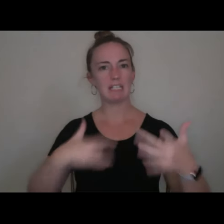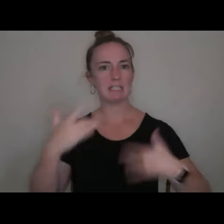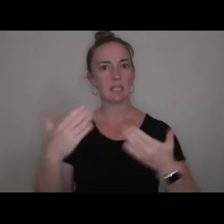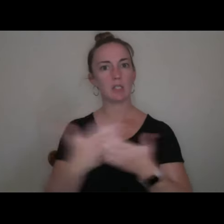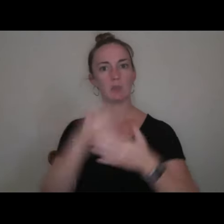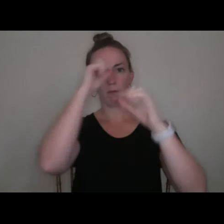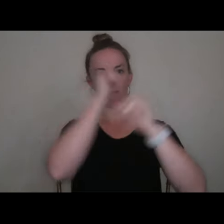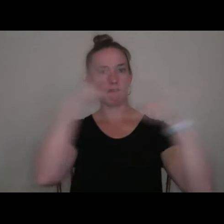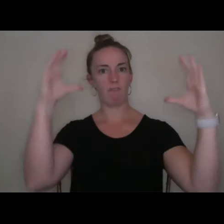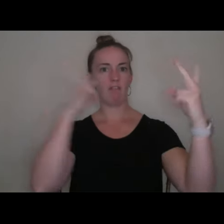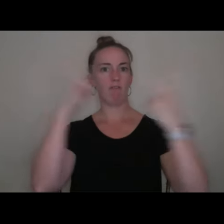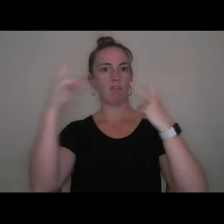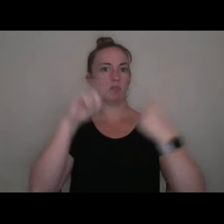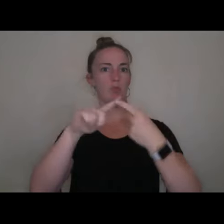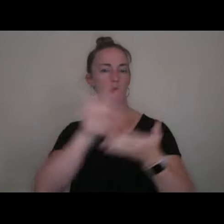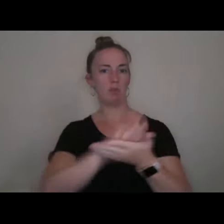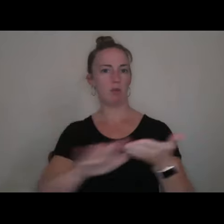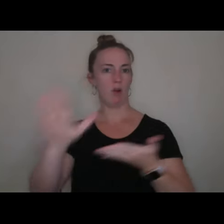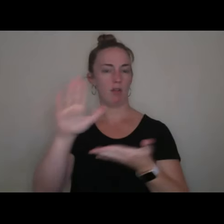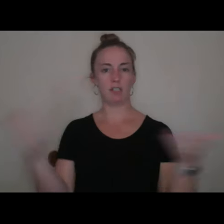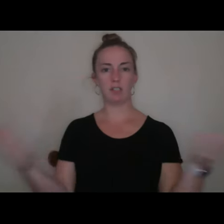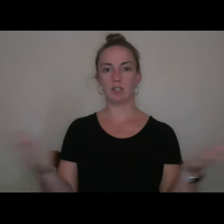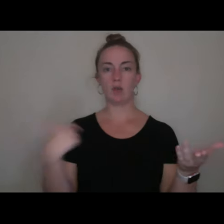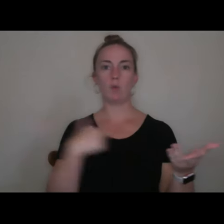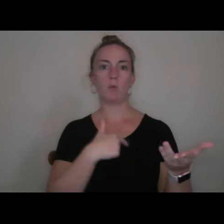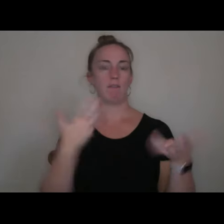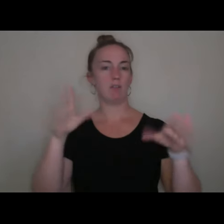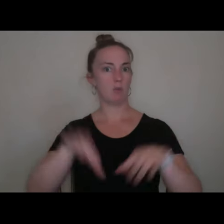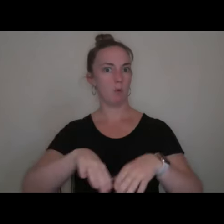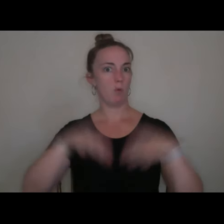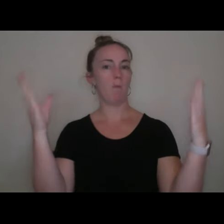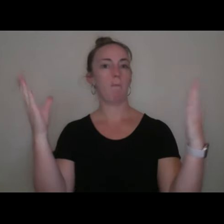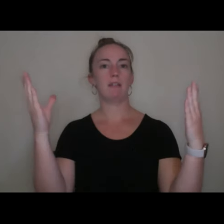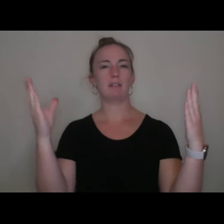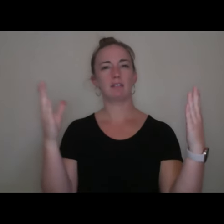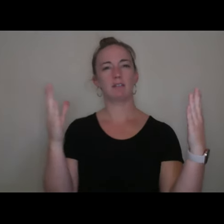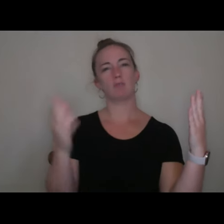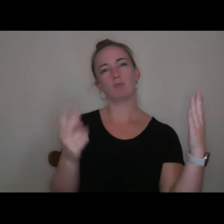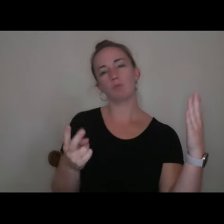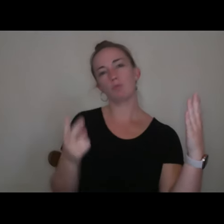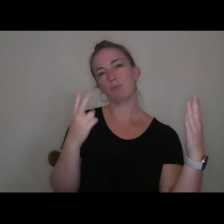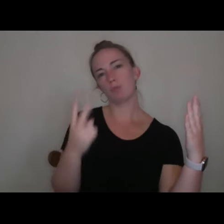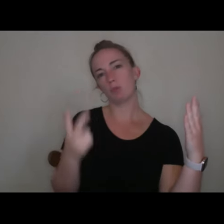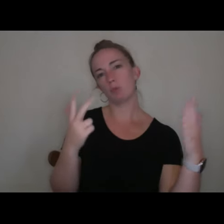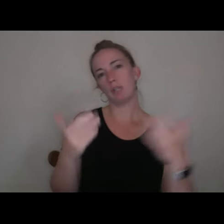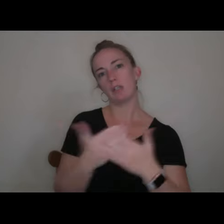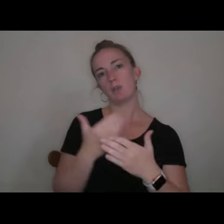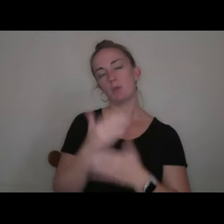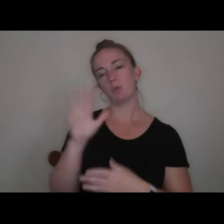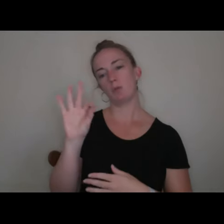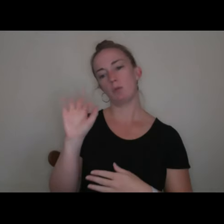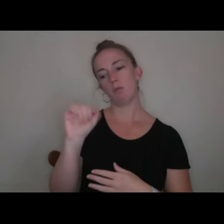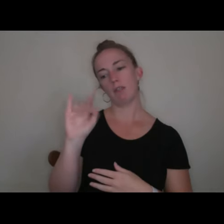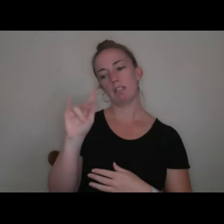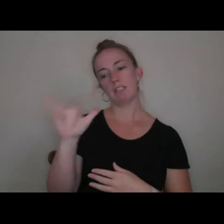to the college. We have opened a couple new facilities recently,